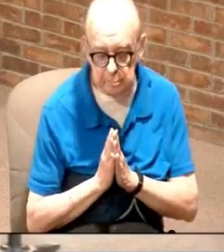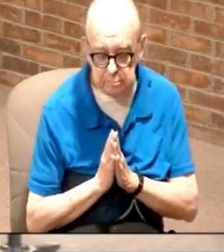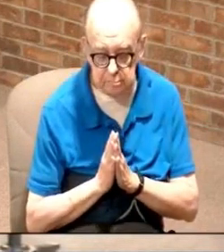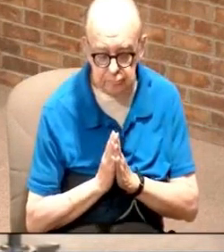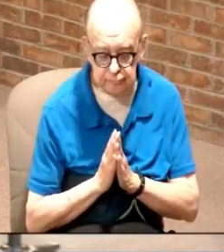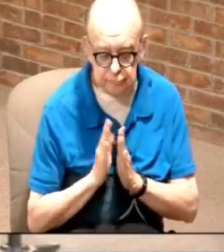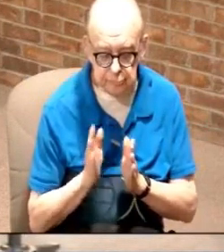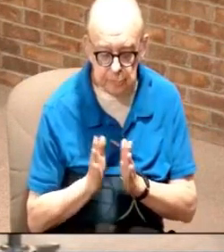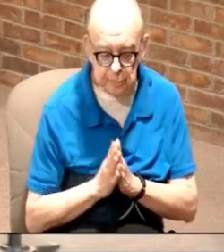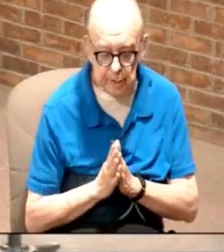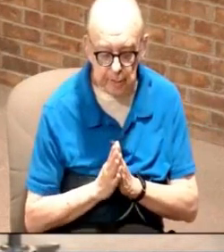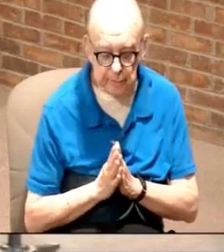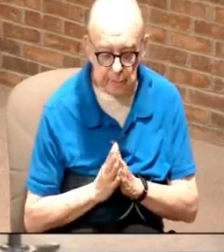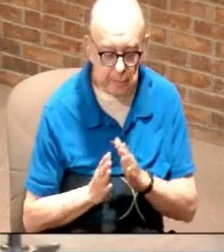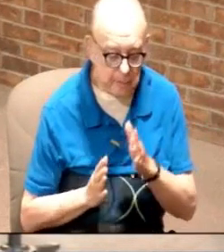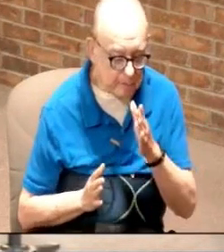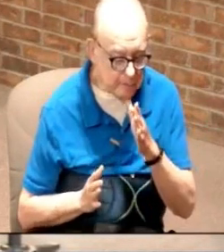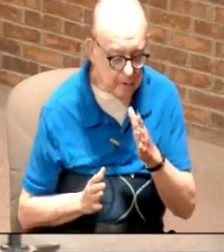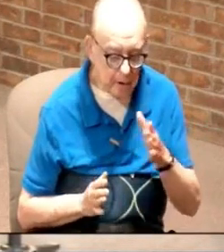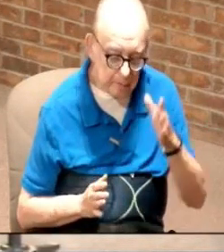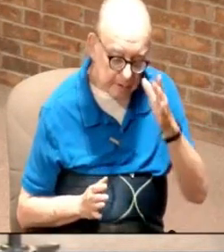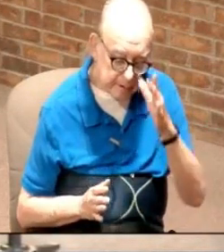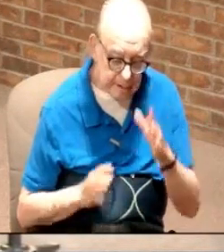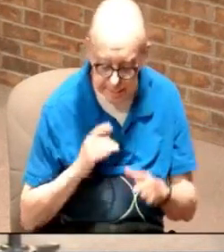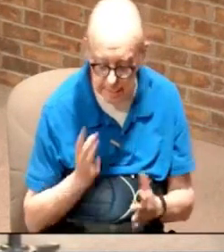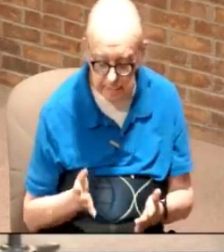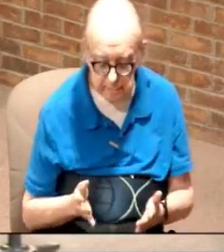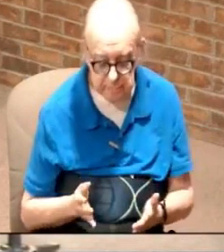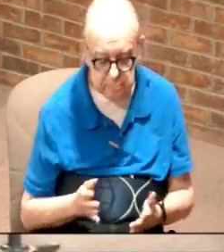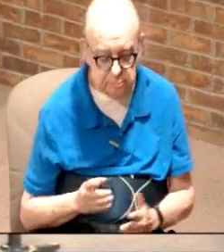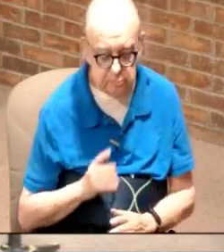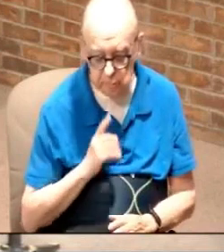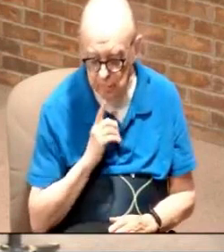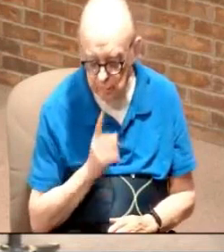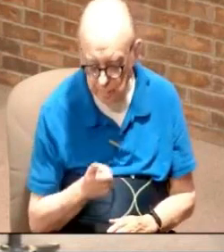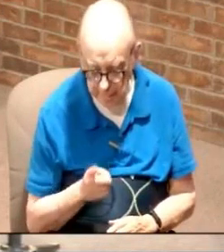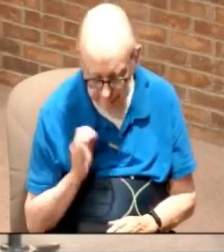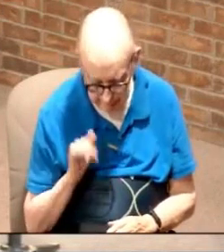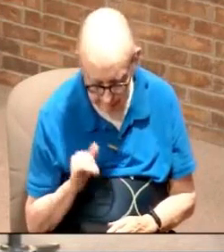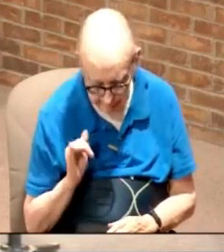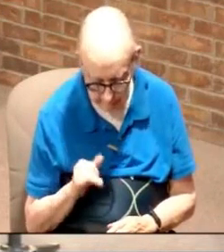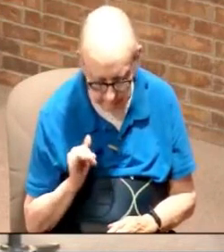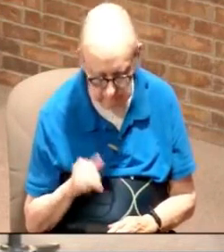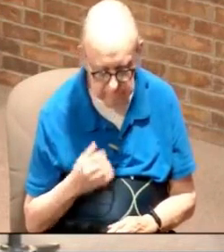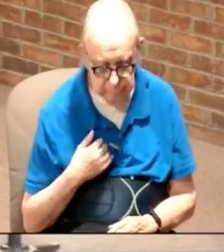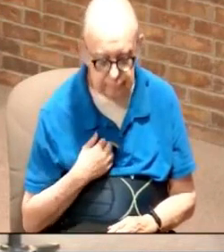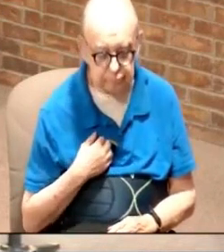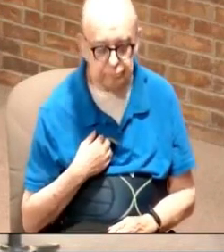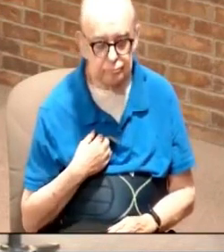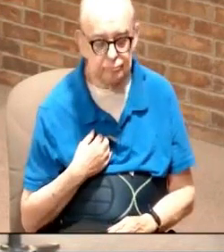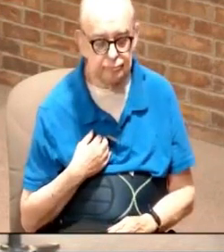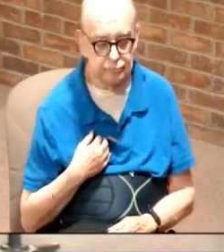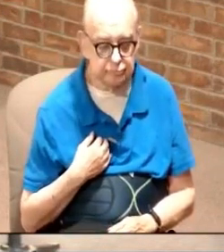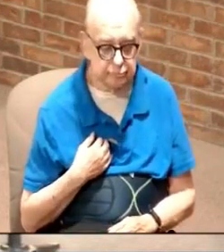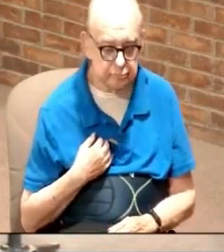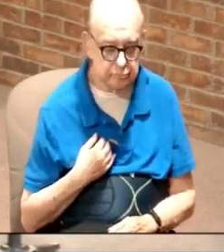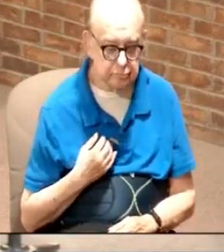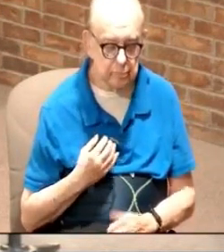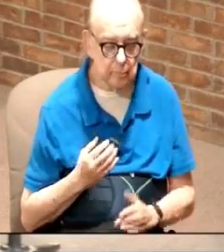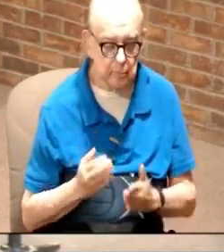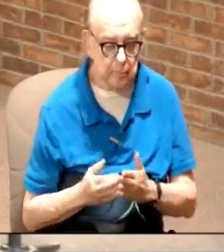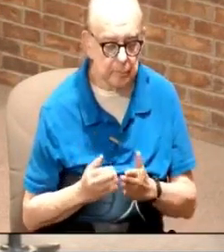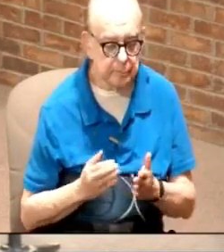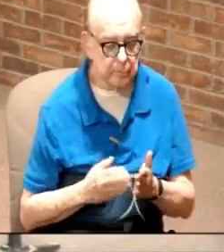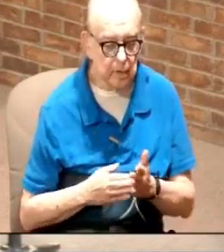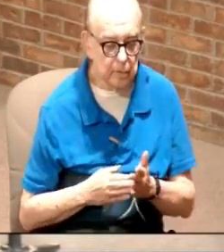can you pray for my mom my dad my kids absolutely I still have them today messaging me off